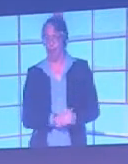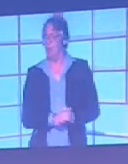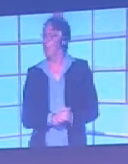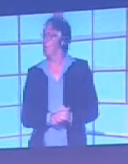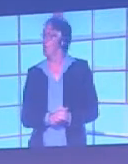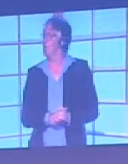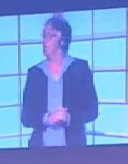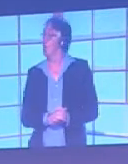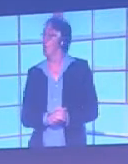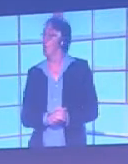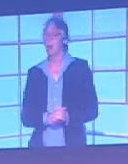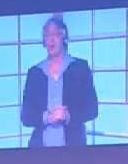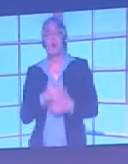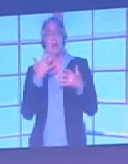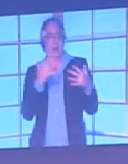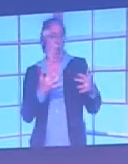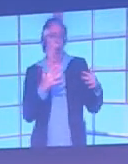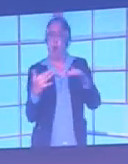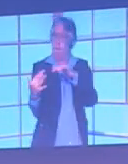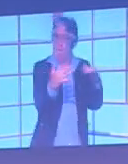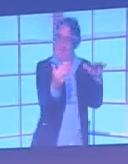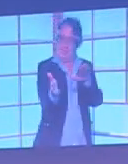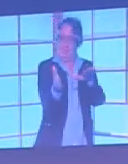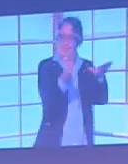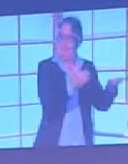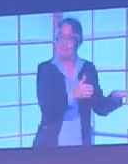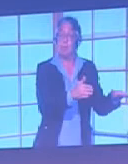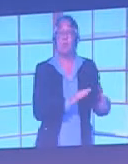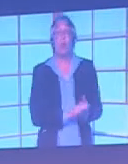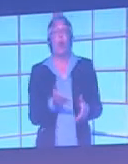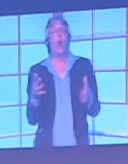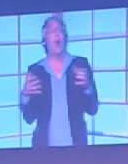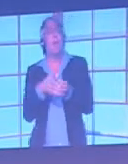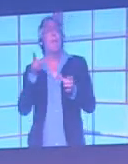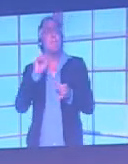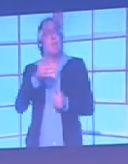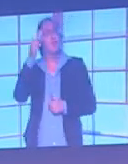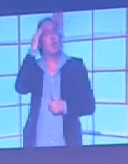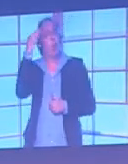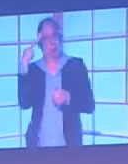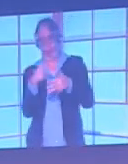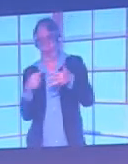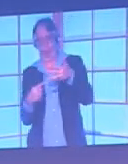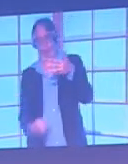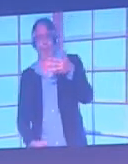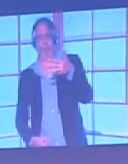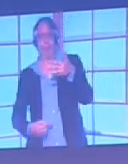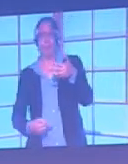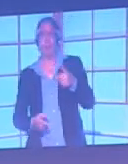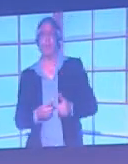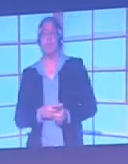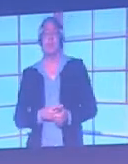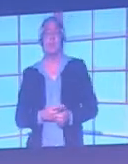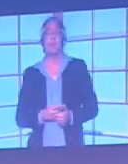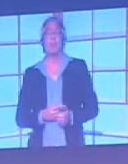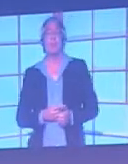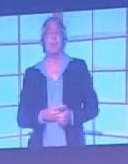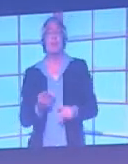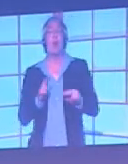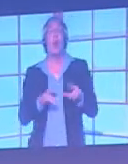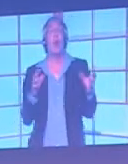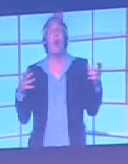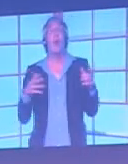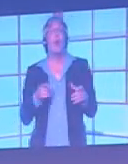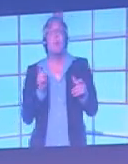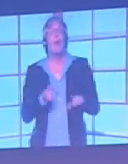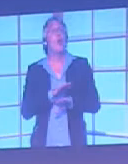clubs need to be aware of other factors. A fundamental rule when conveying information is never